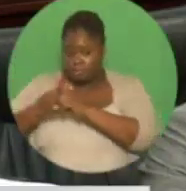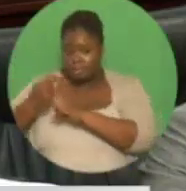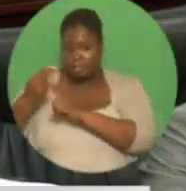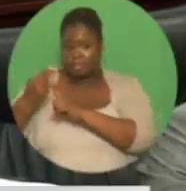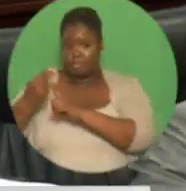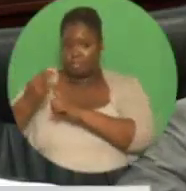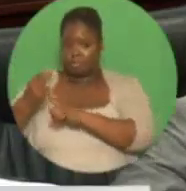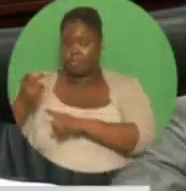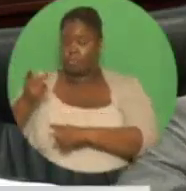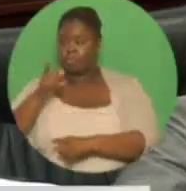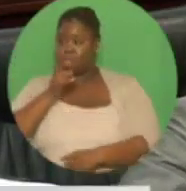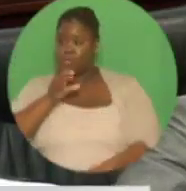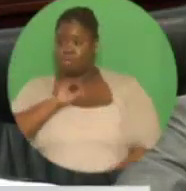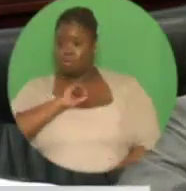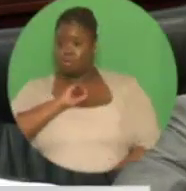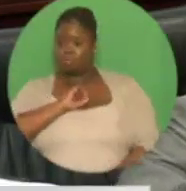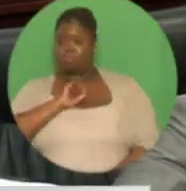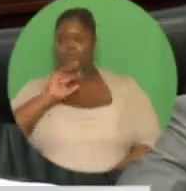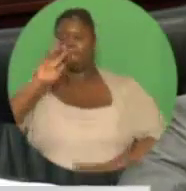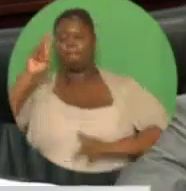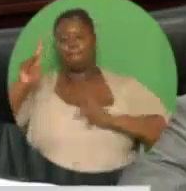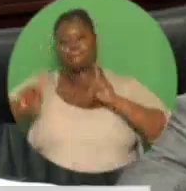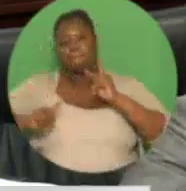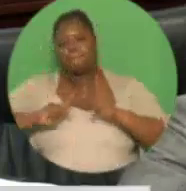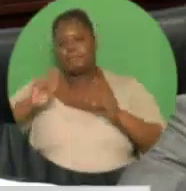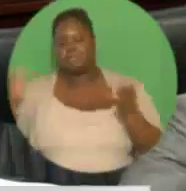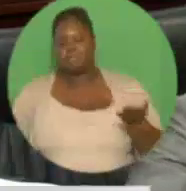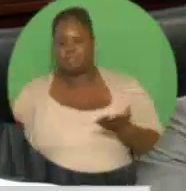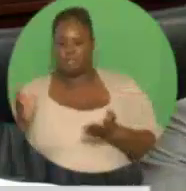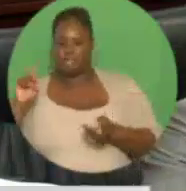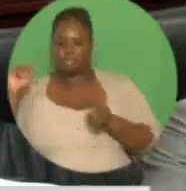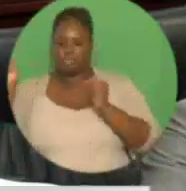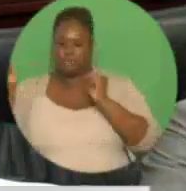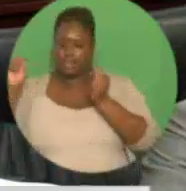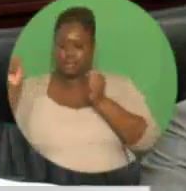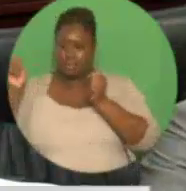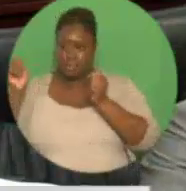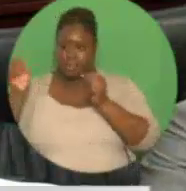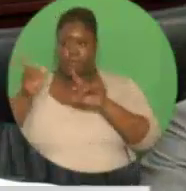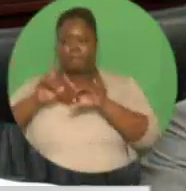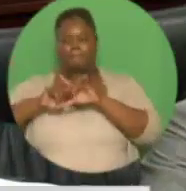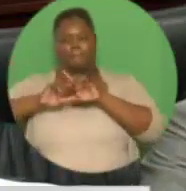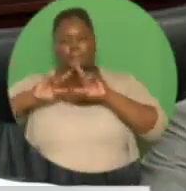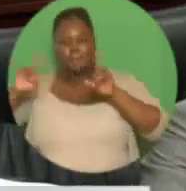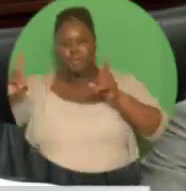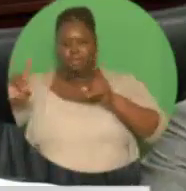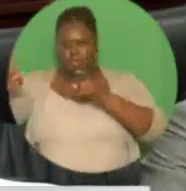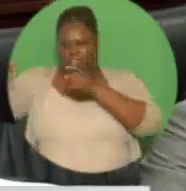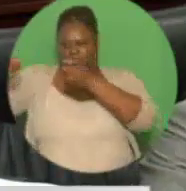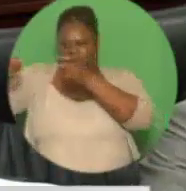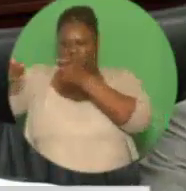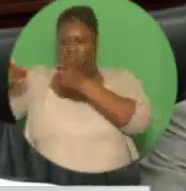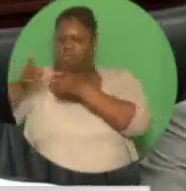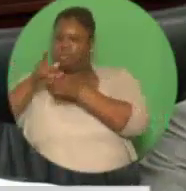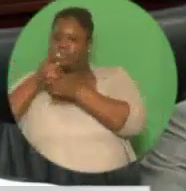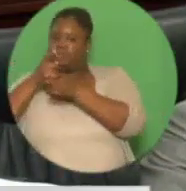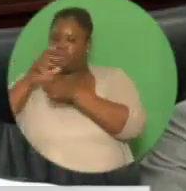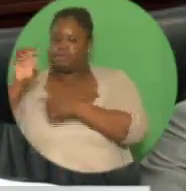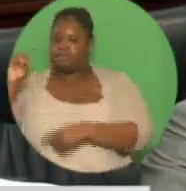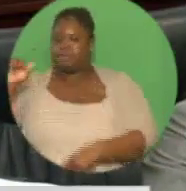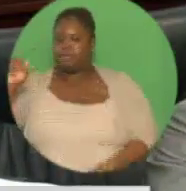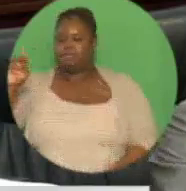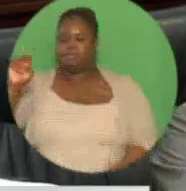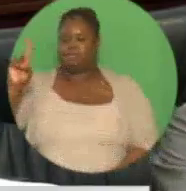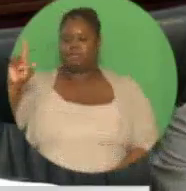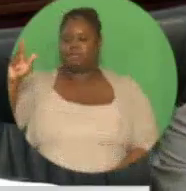Tobago and Equity Partners. But the hotel will be managed and operated by Sandals Resorts International. The